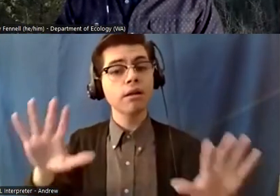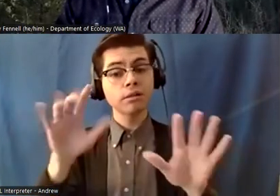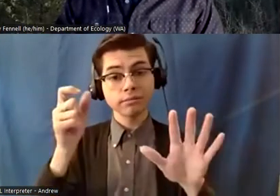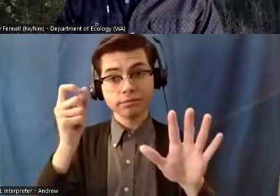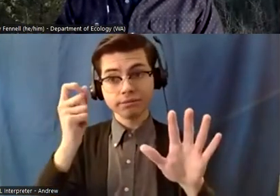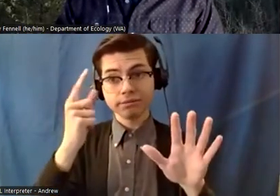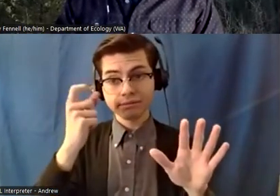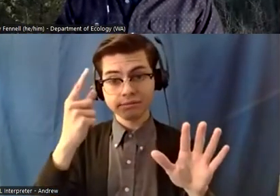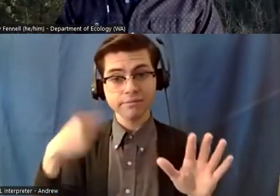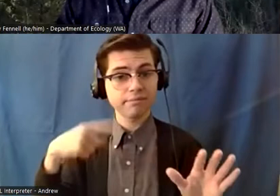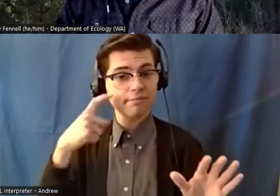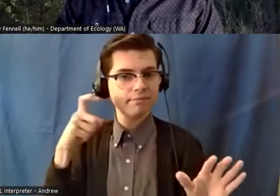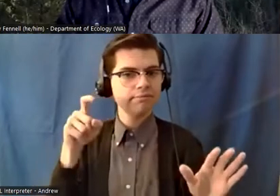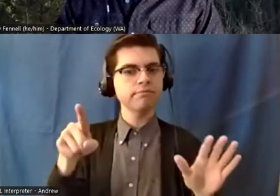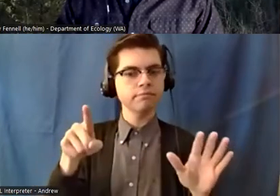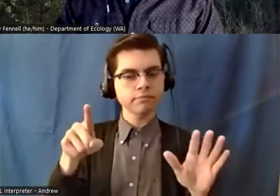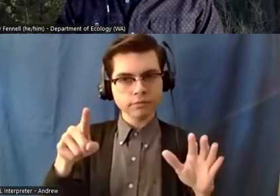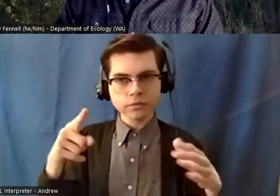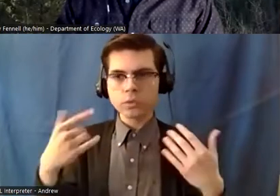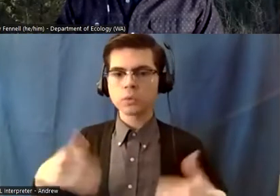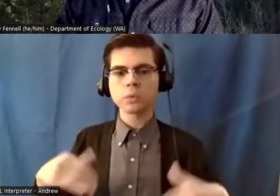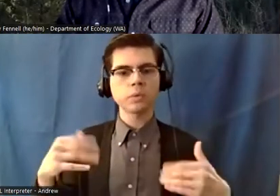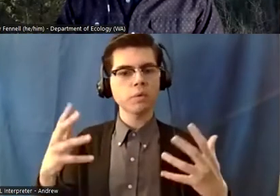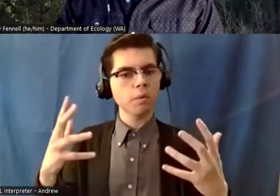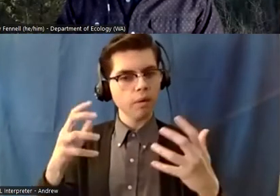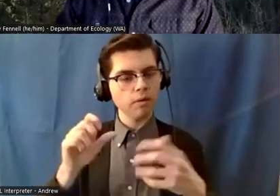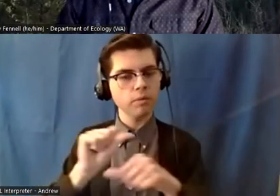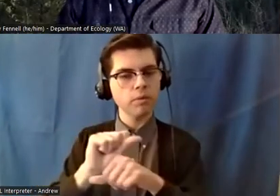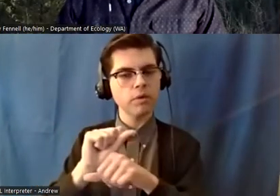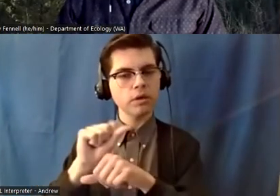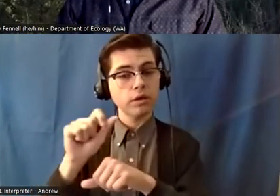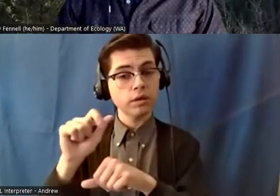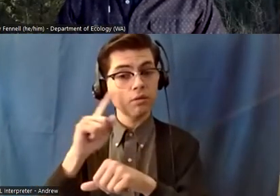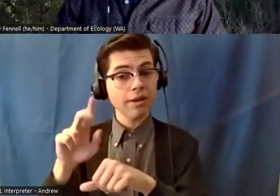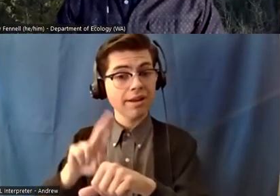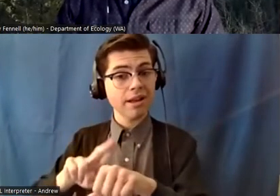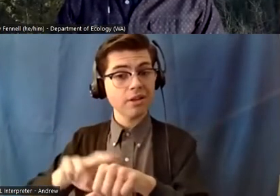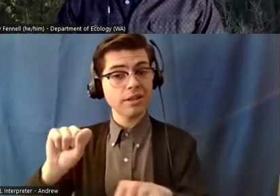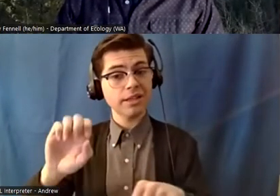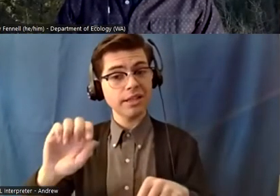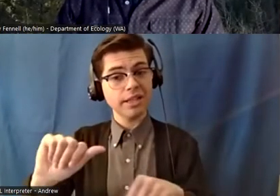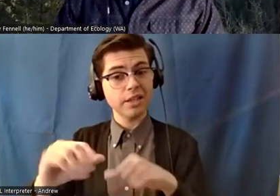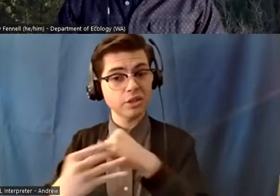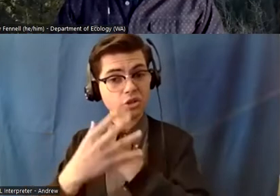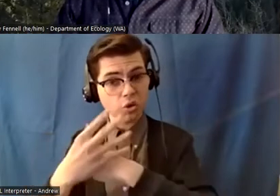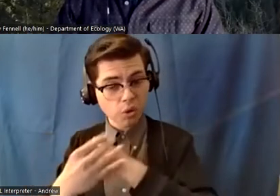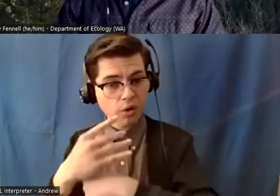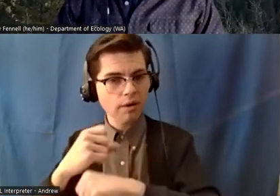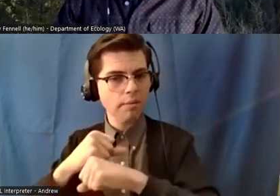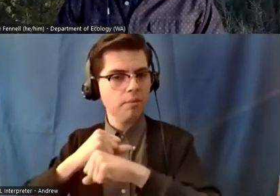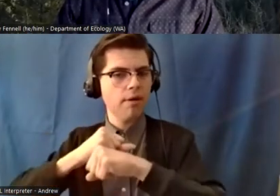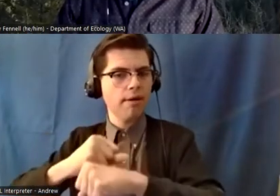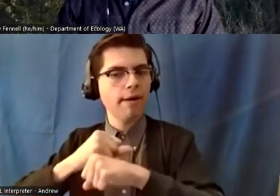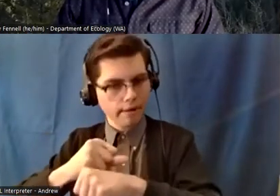work with chemistry sea turtles at potter island national seashore i had never been to the ocean before i'd never seen